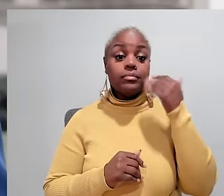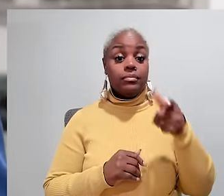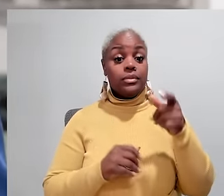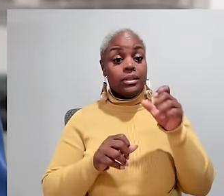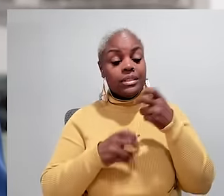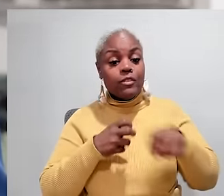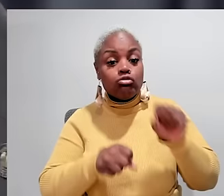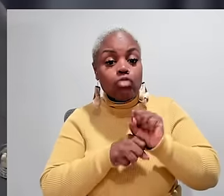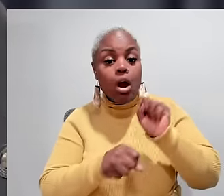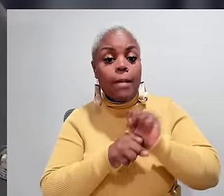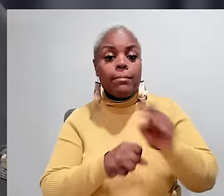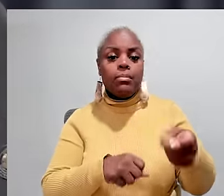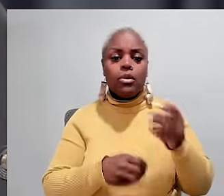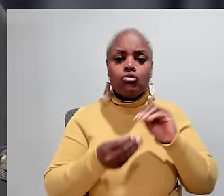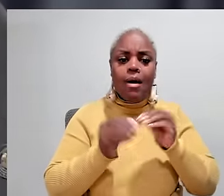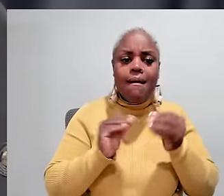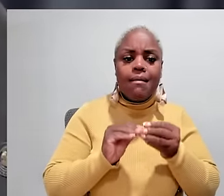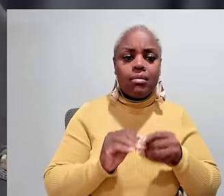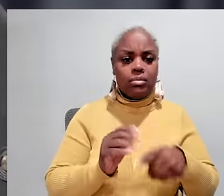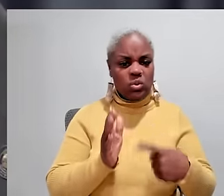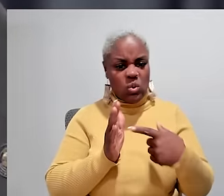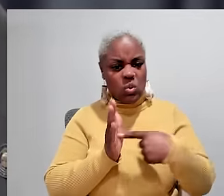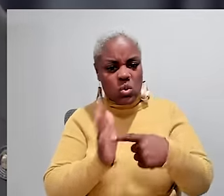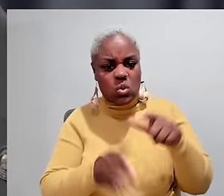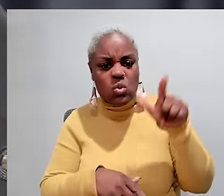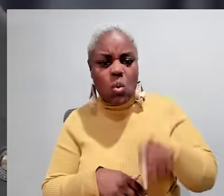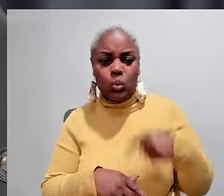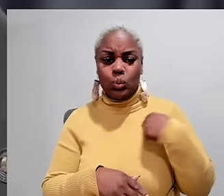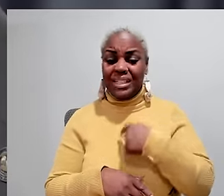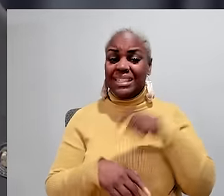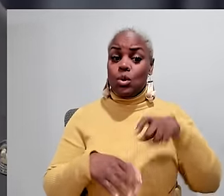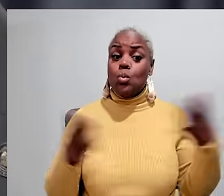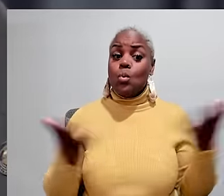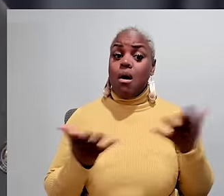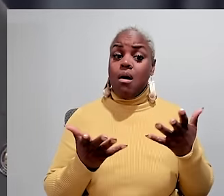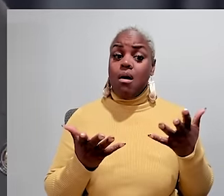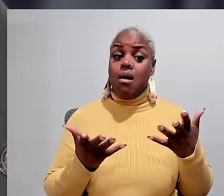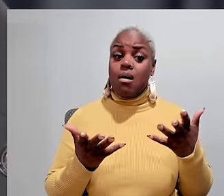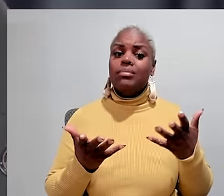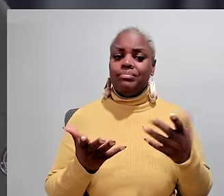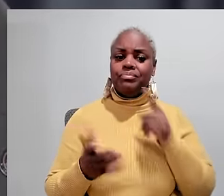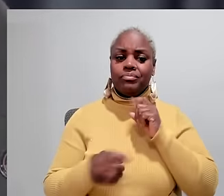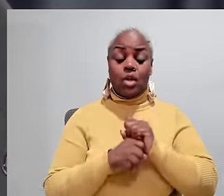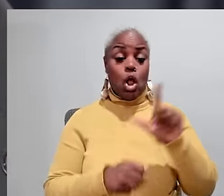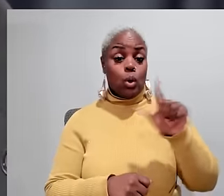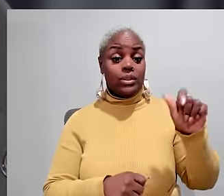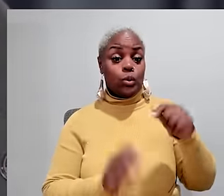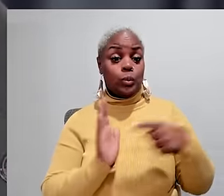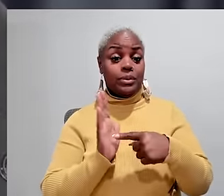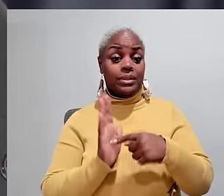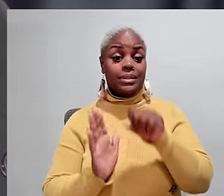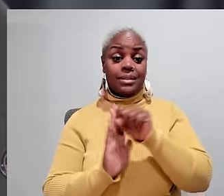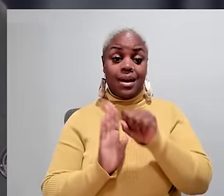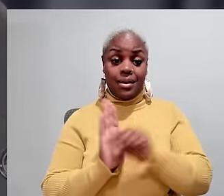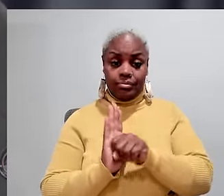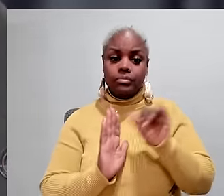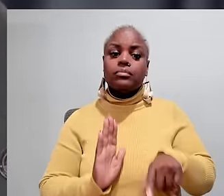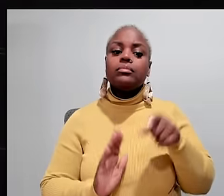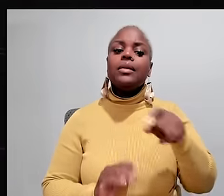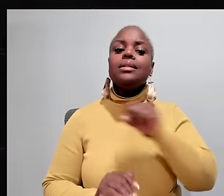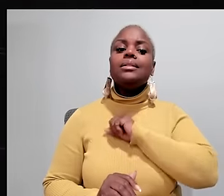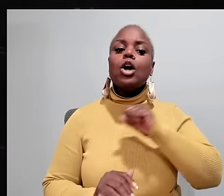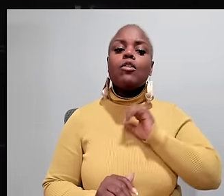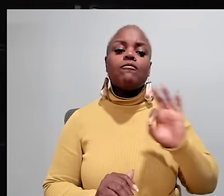disabilities it's hard to find people to come and take these difficult jobs when you have a rate that low so we need to get the rates up to make it more